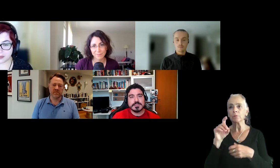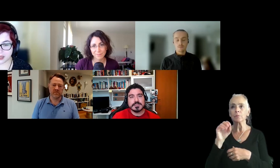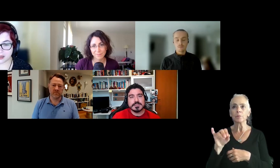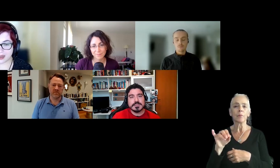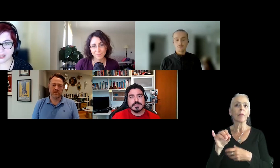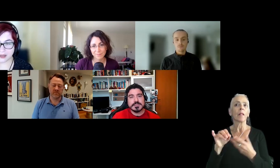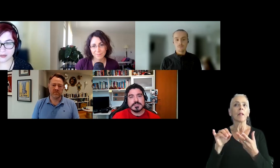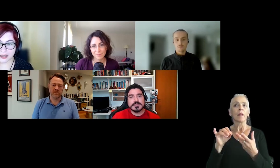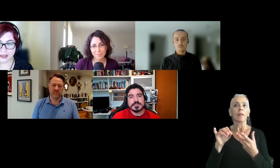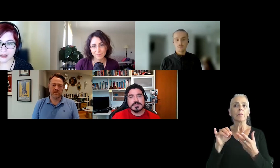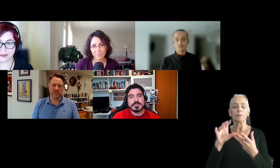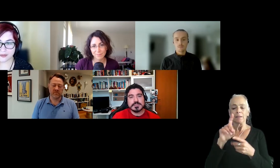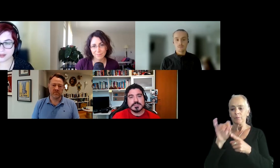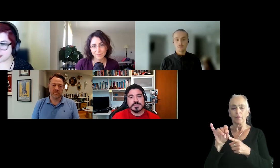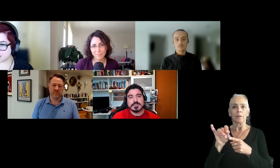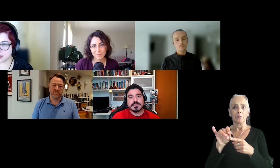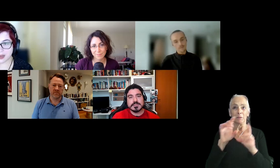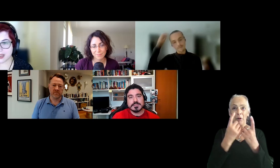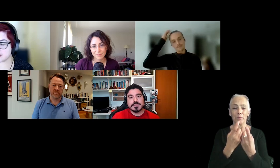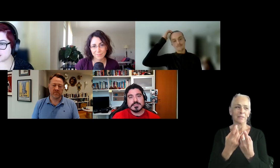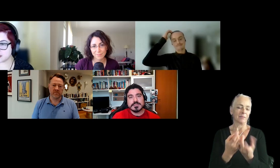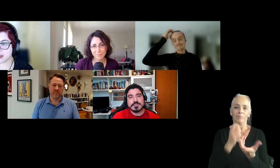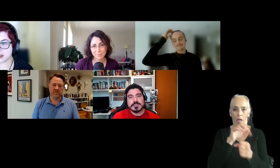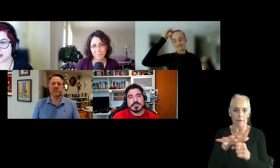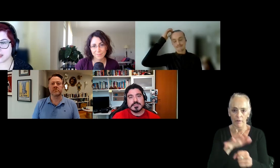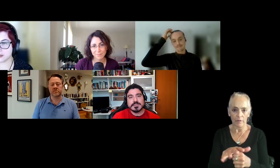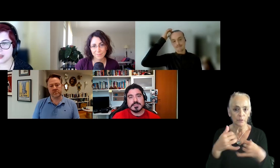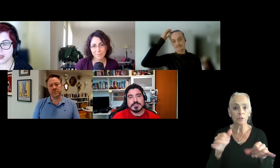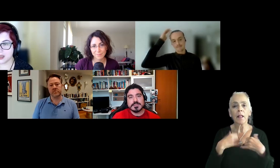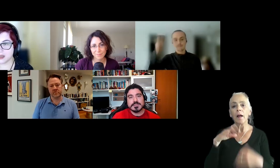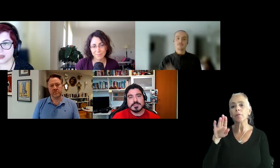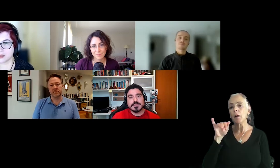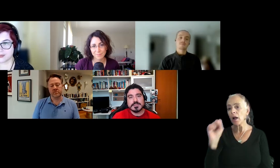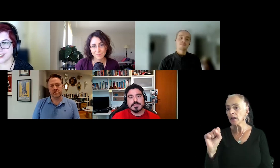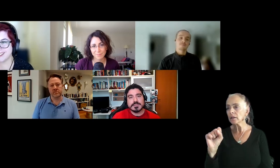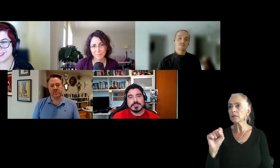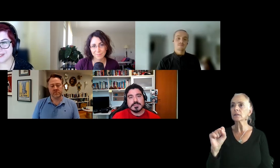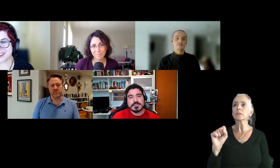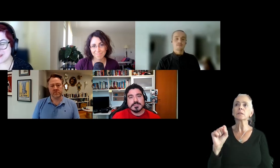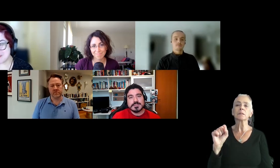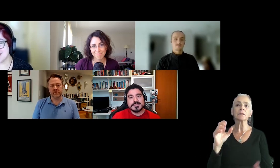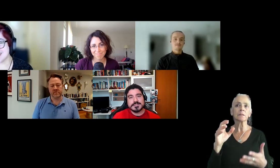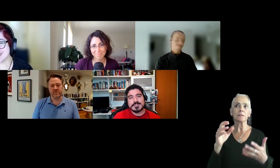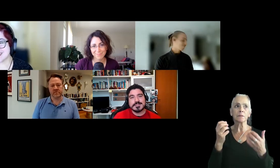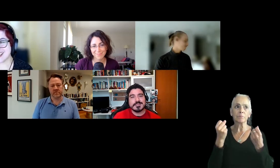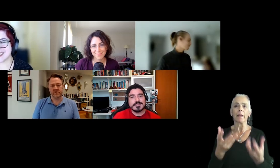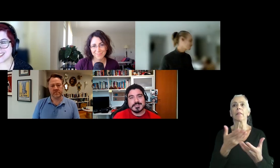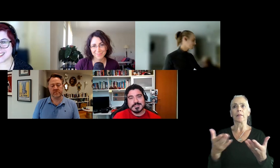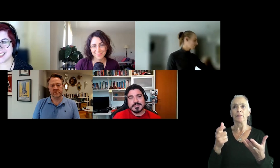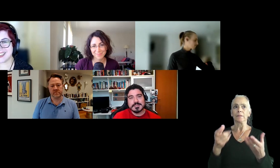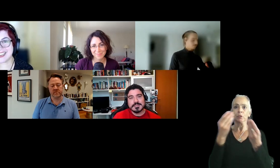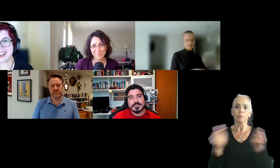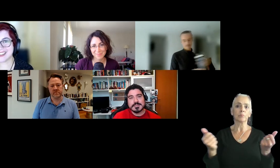starting, but I don't think it's enough because there was still bias. There's still a lot of things to, to overcome. That